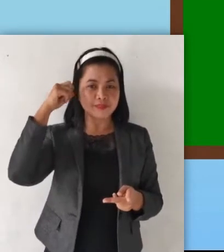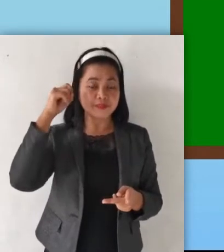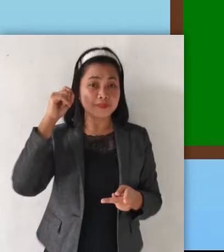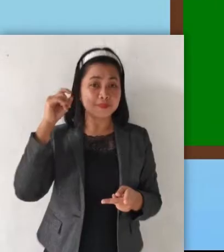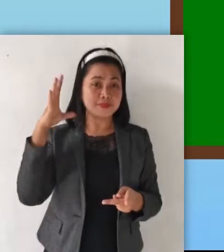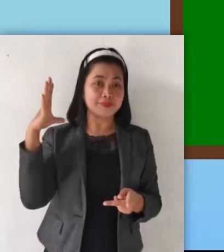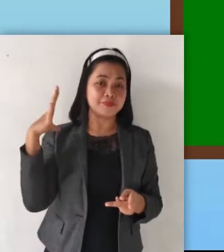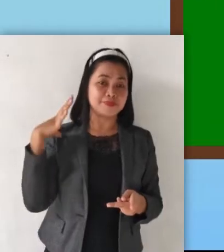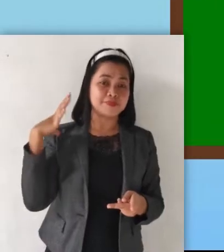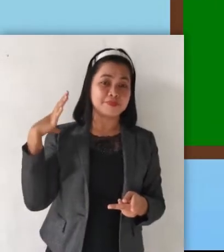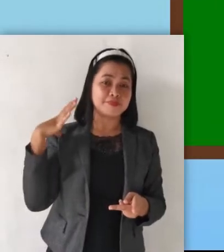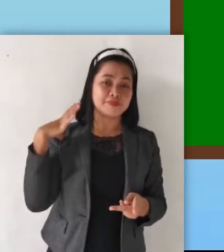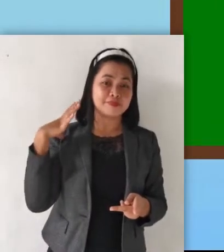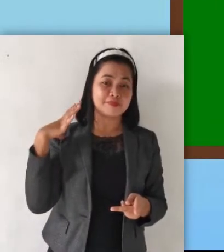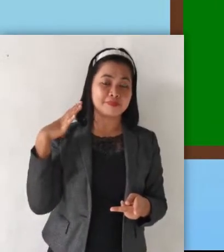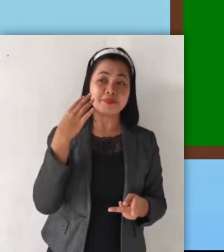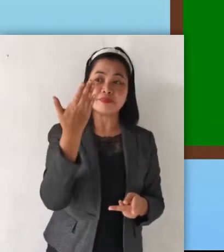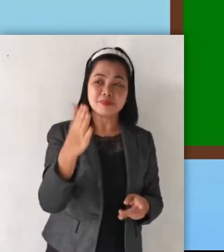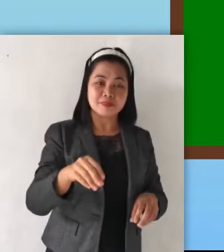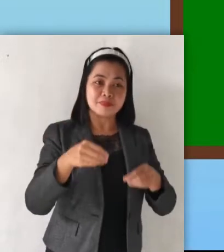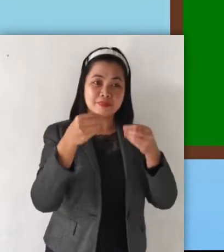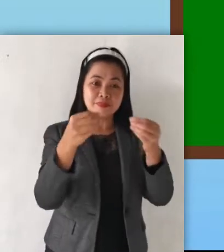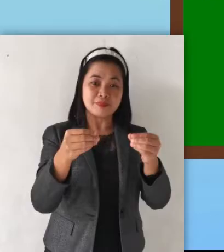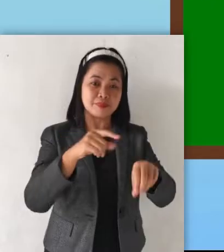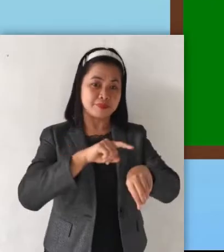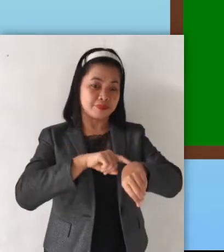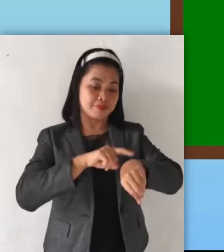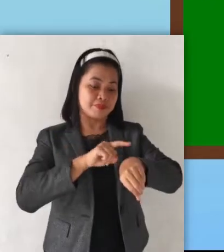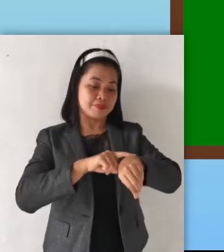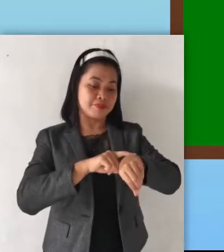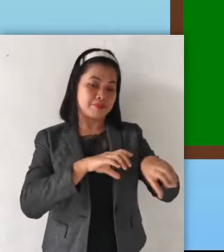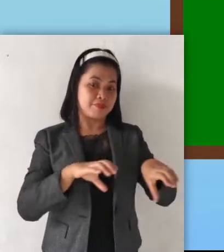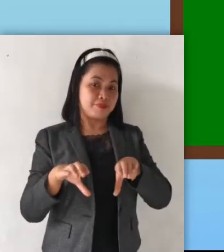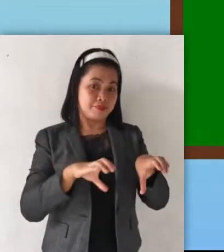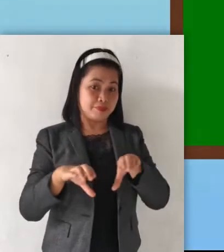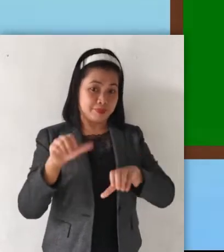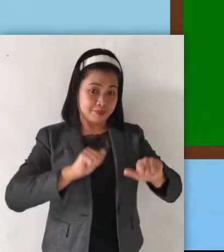minute while giving you time to perform your activity.